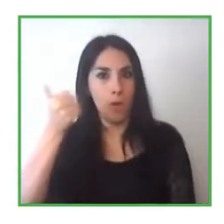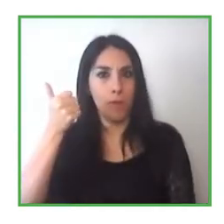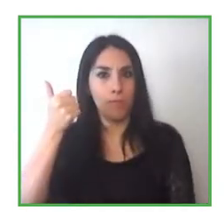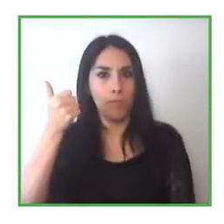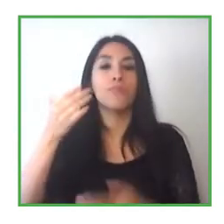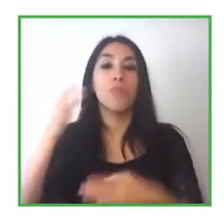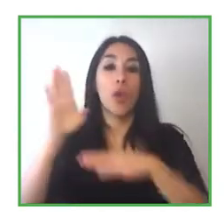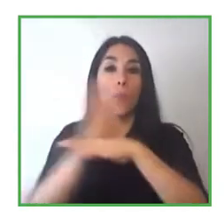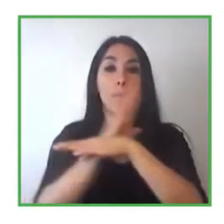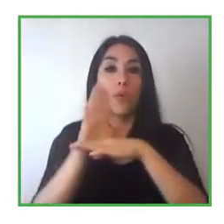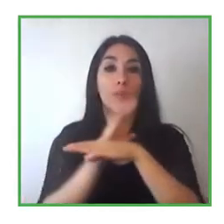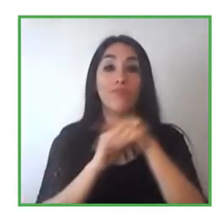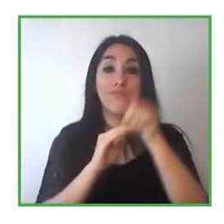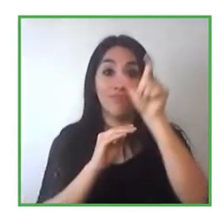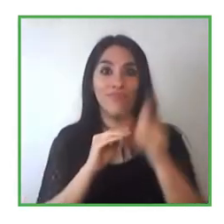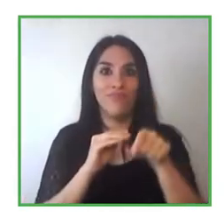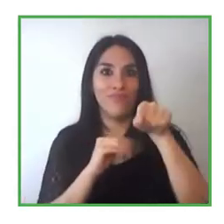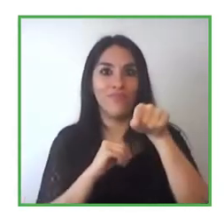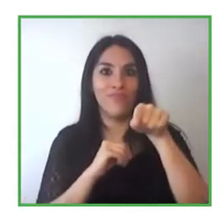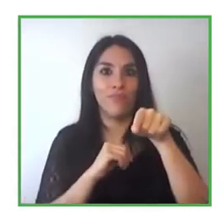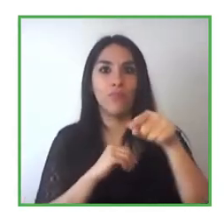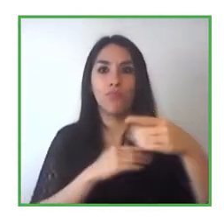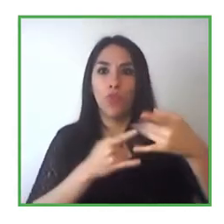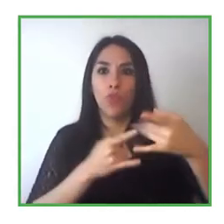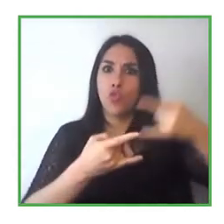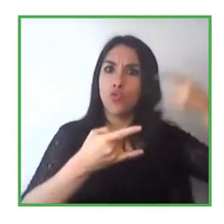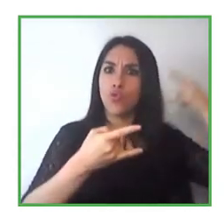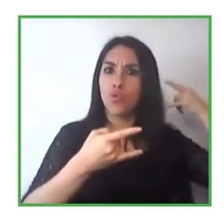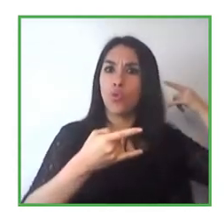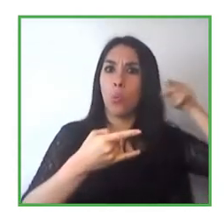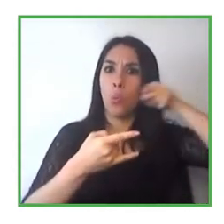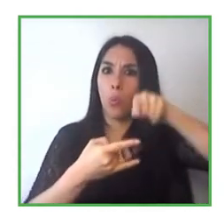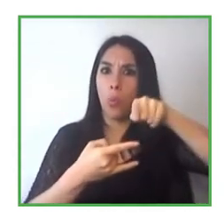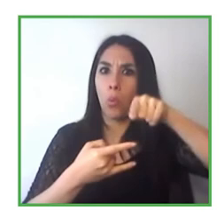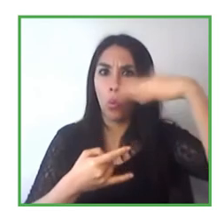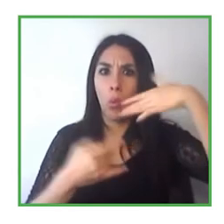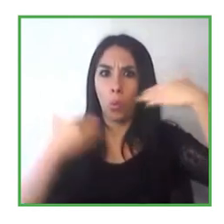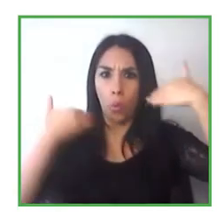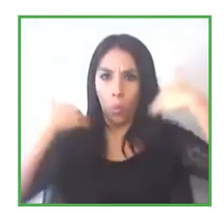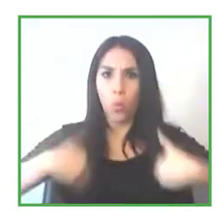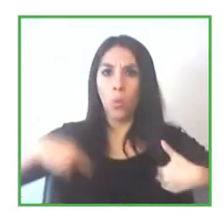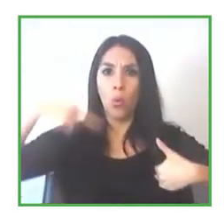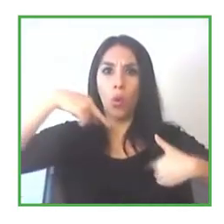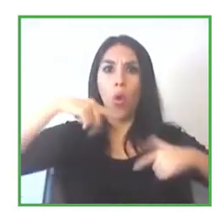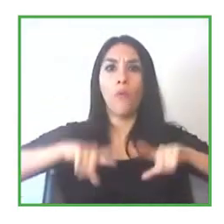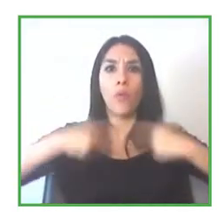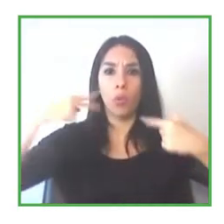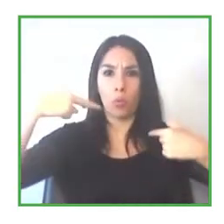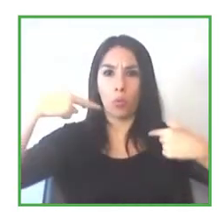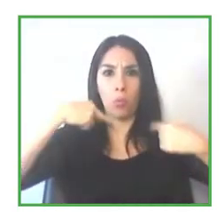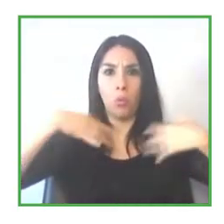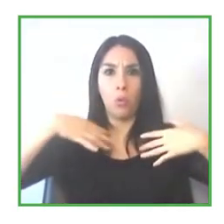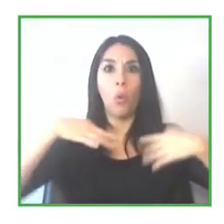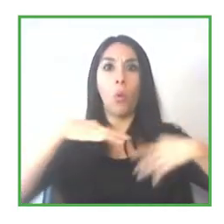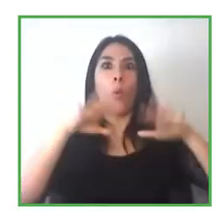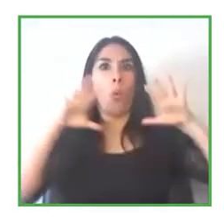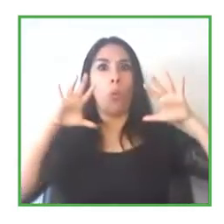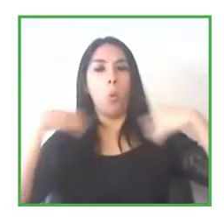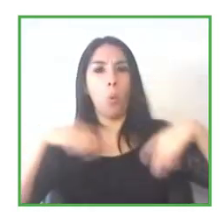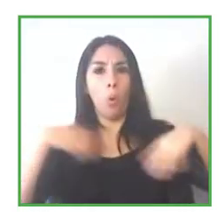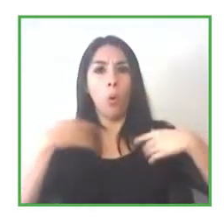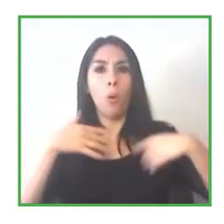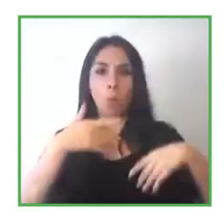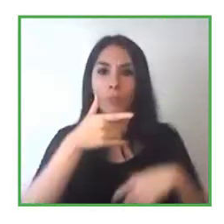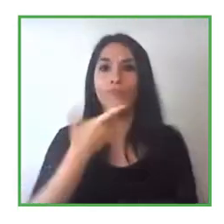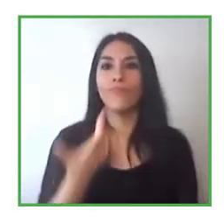environment of the organization it's a candidate that has a history that is going to make the environment more human so